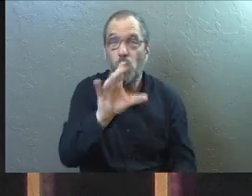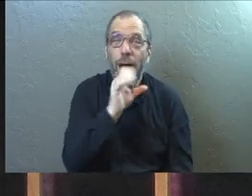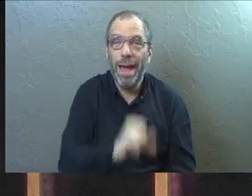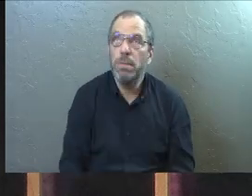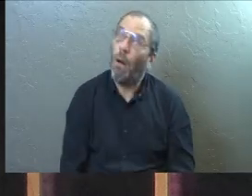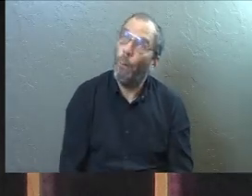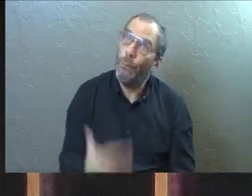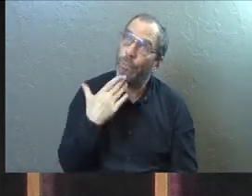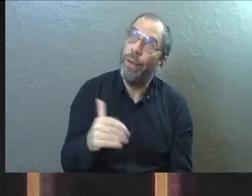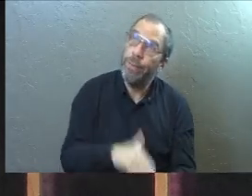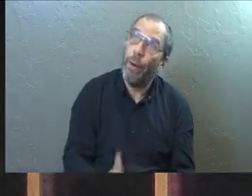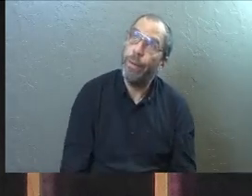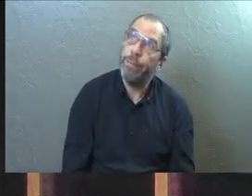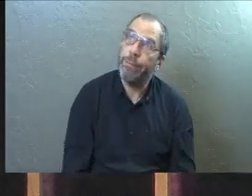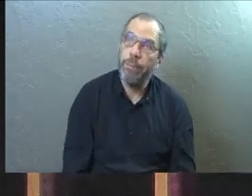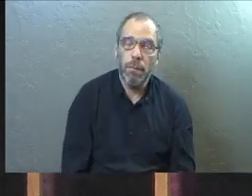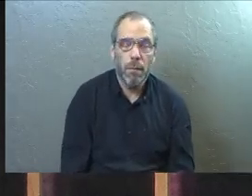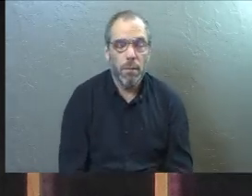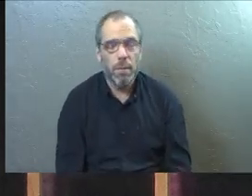Thanks a lot.